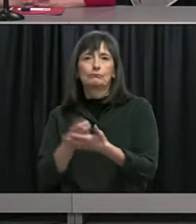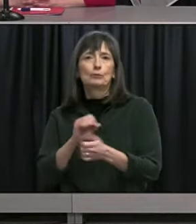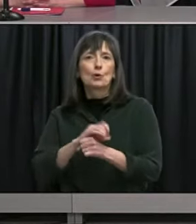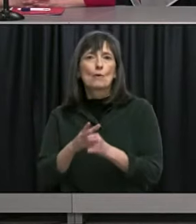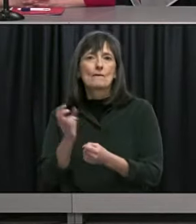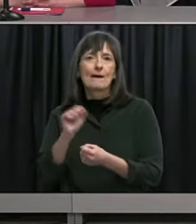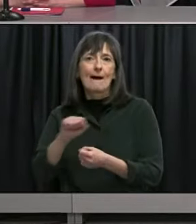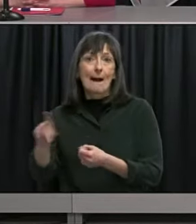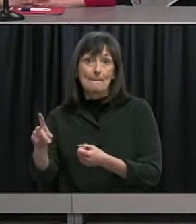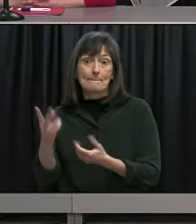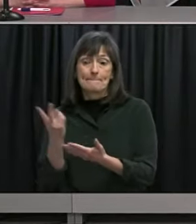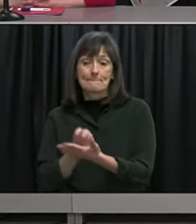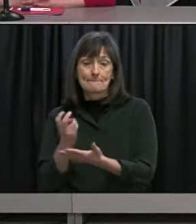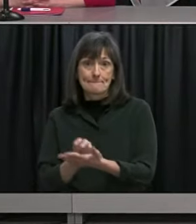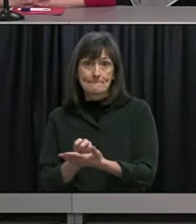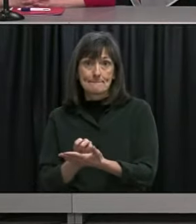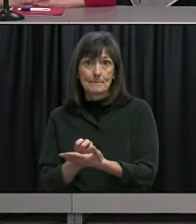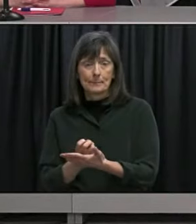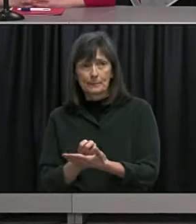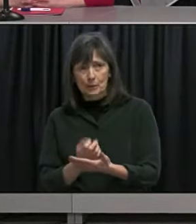and so on do you have